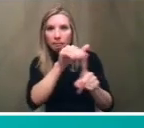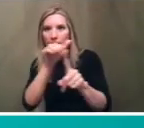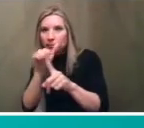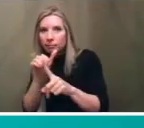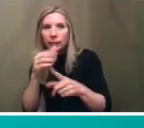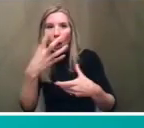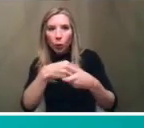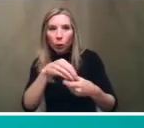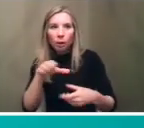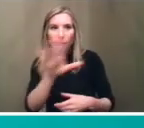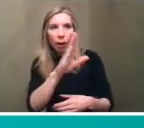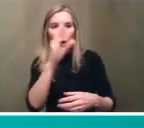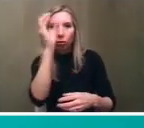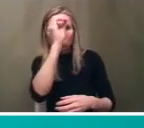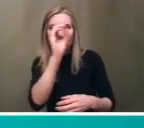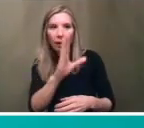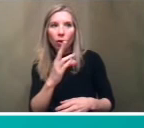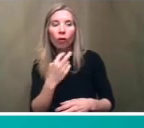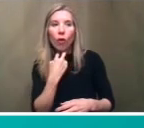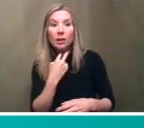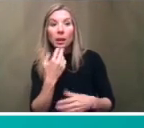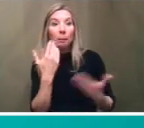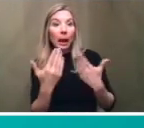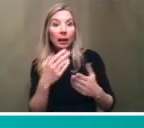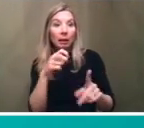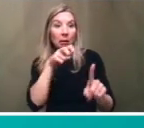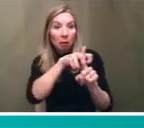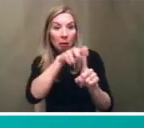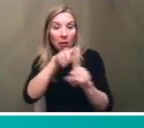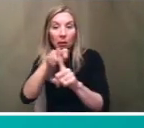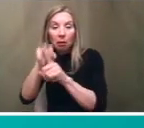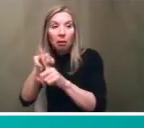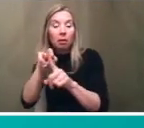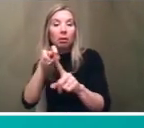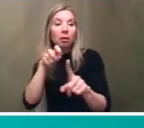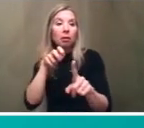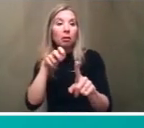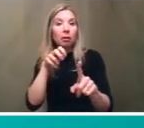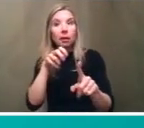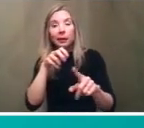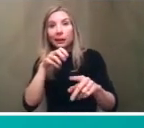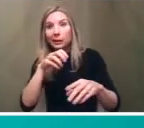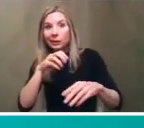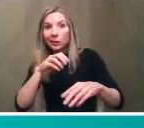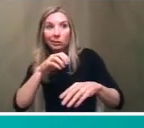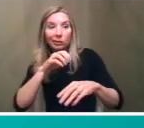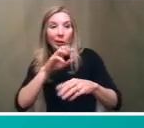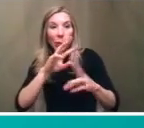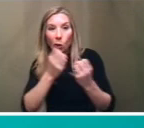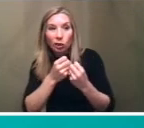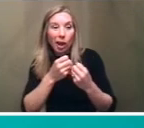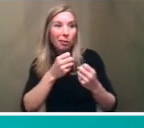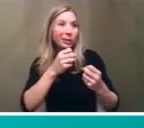and then that can mean um going specifically to places to uh sheltered workshops or other organ and talking to